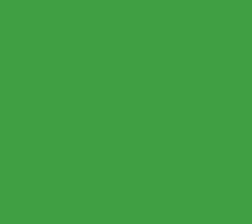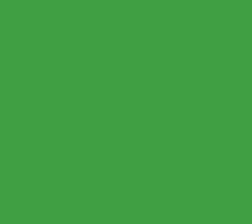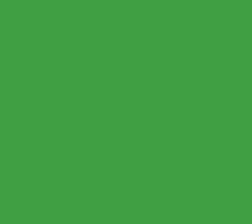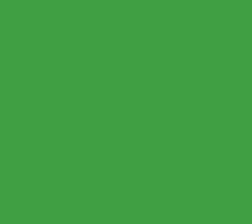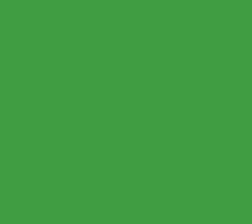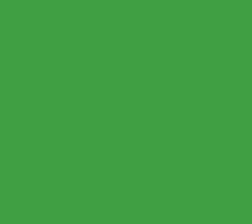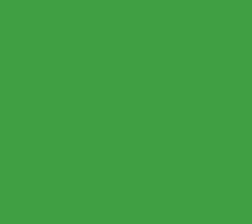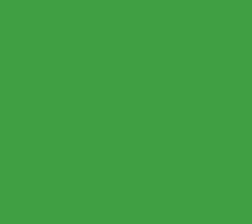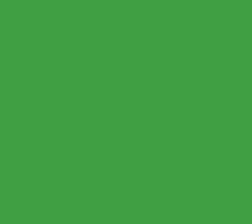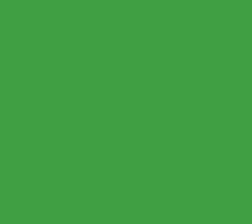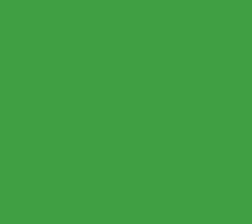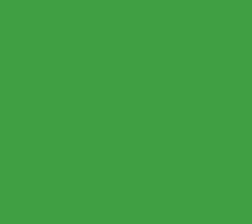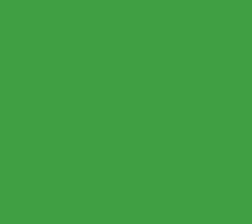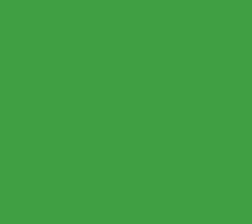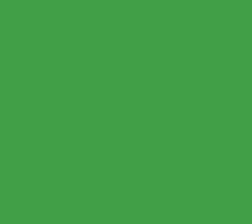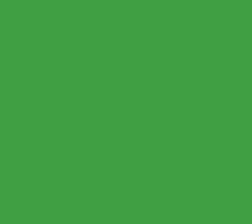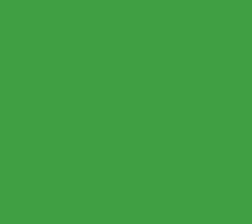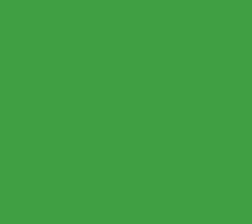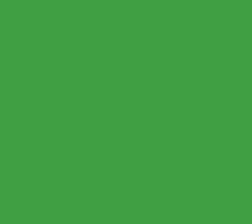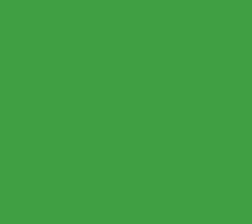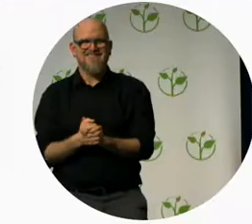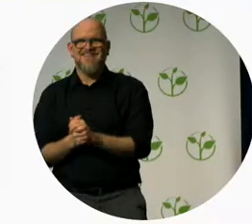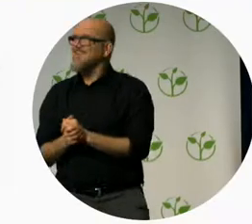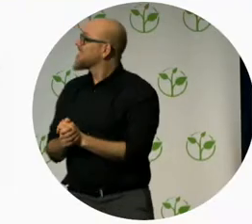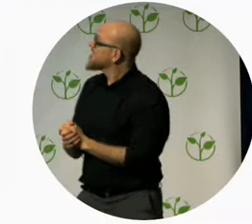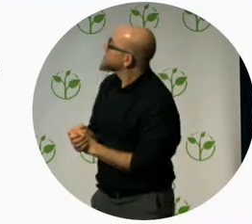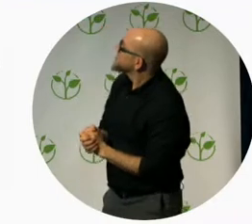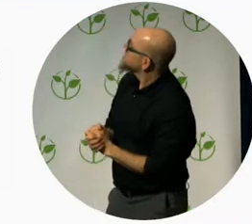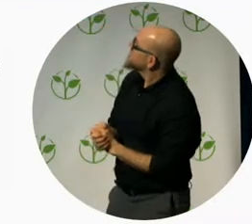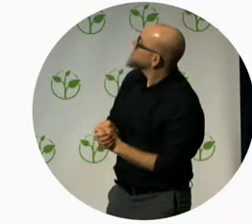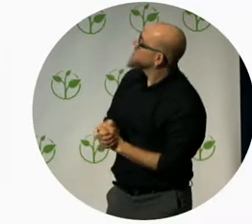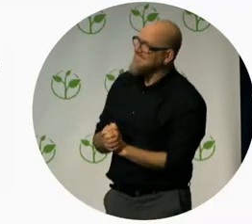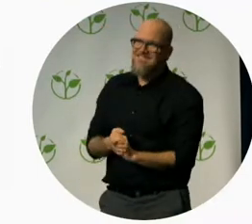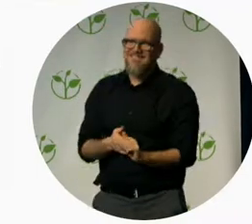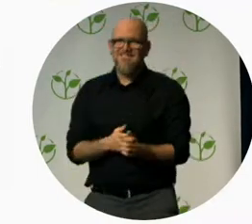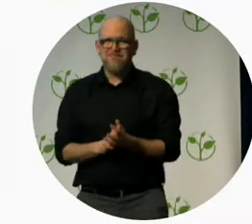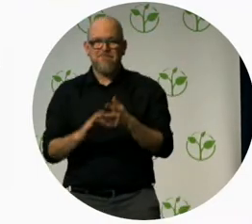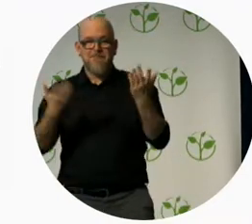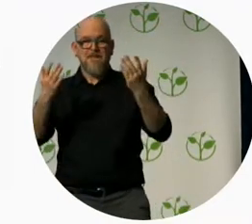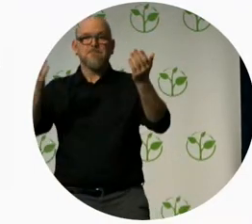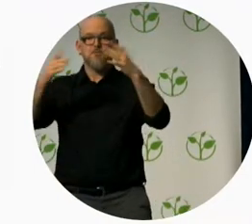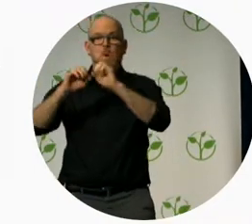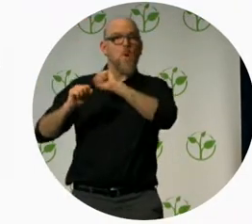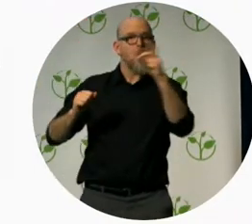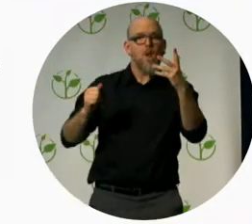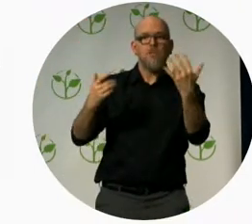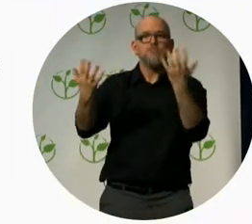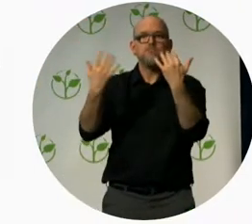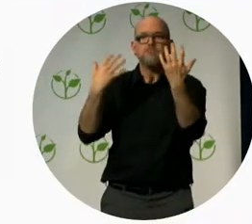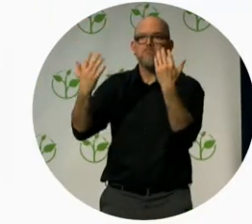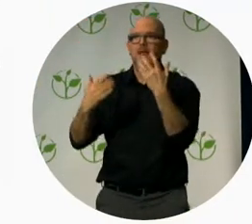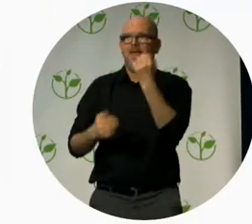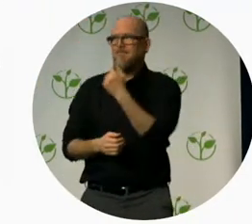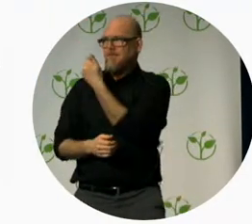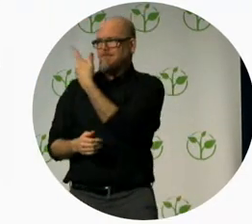okay so how are we doing did we all have a there was multiple sessions this seems to be great energy lots of chat in the corridor which is